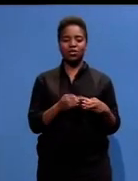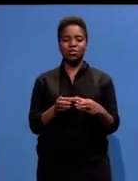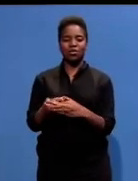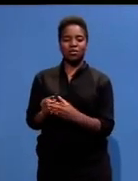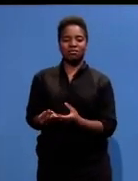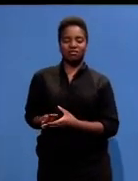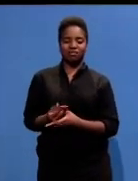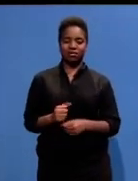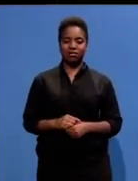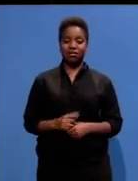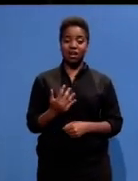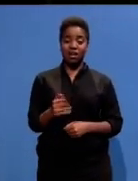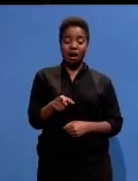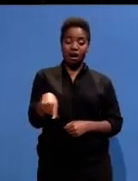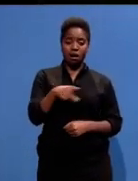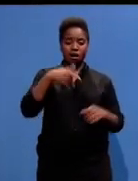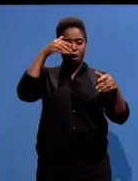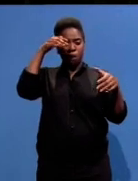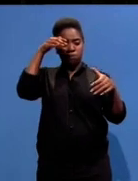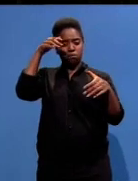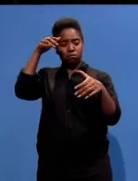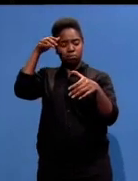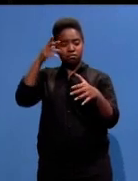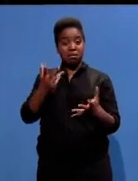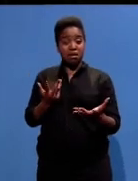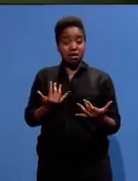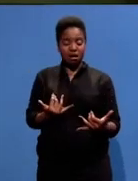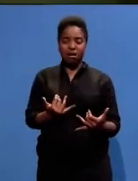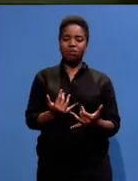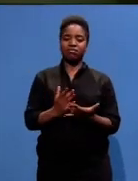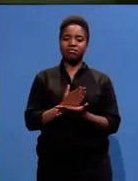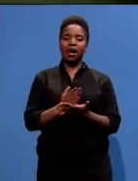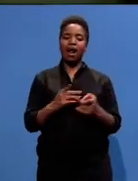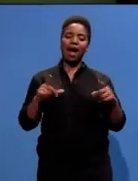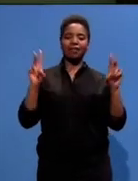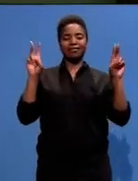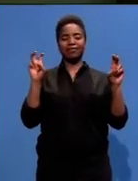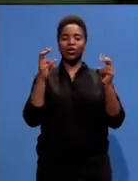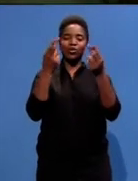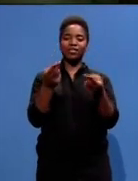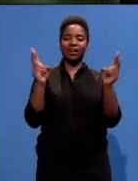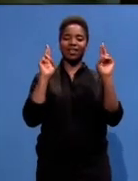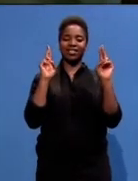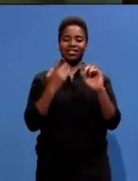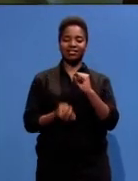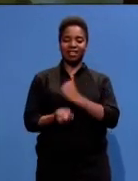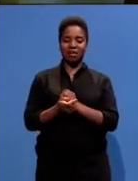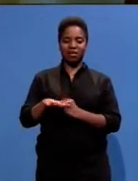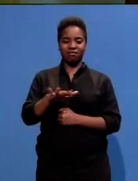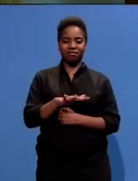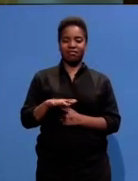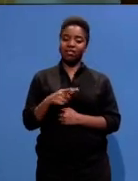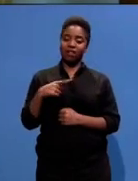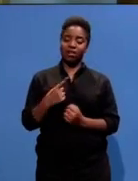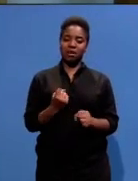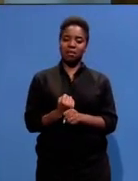of highly educated inmates turned the island into an unofficial university. Ahmed converted his imprisonment